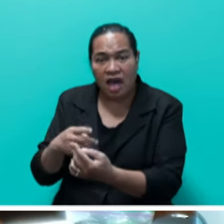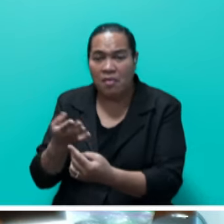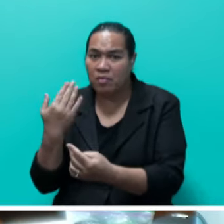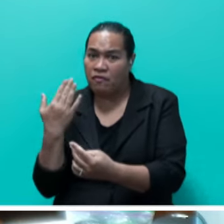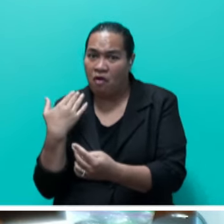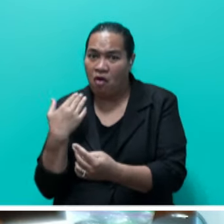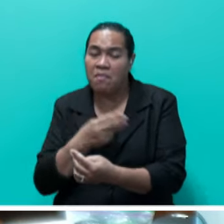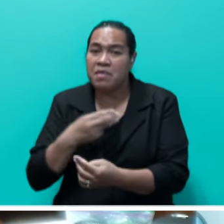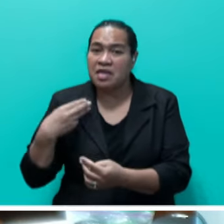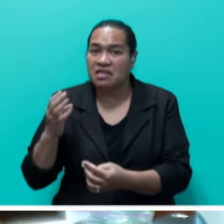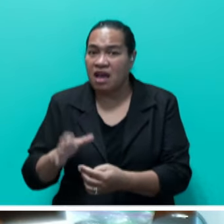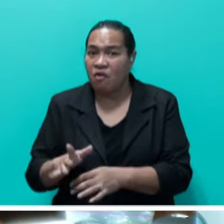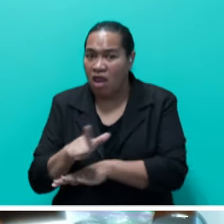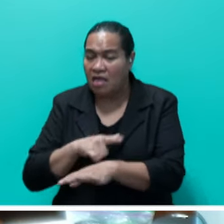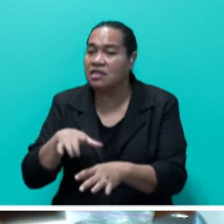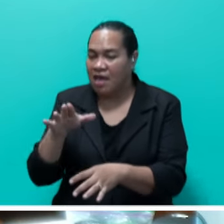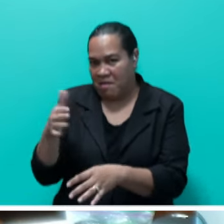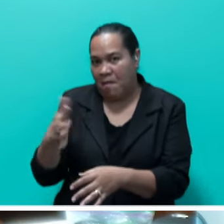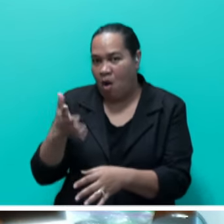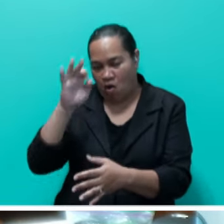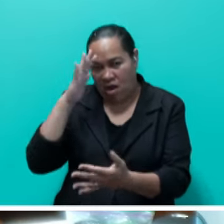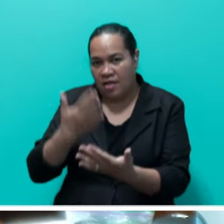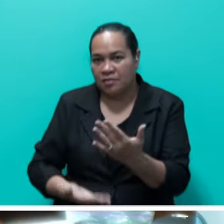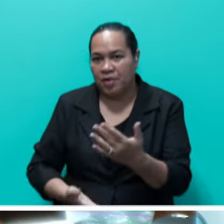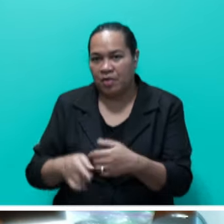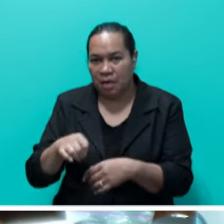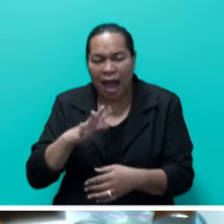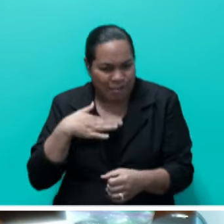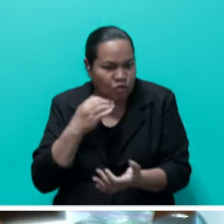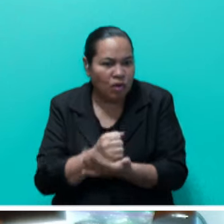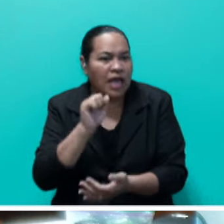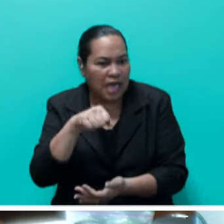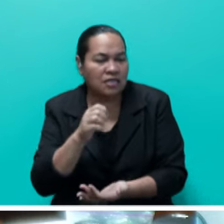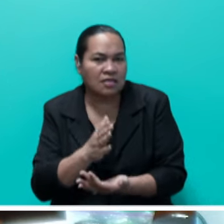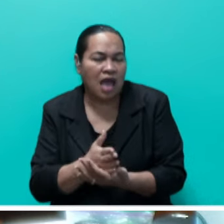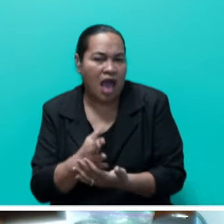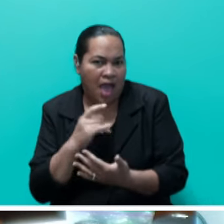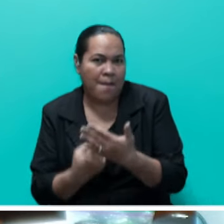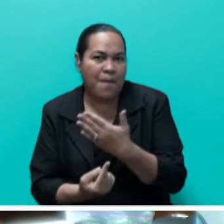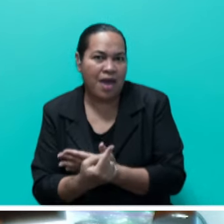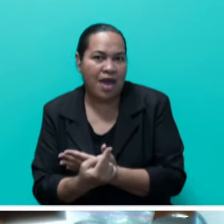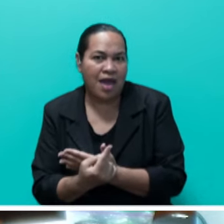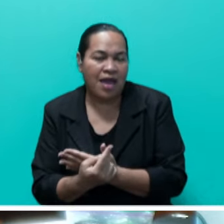They've had experiences such as that. But I'm sure that it does happen because there are some